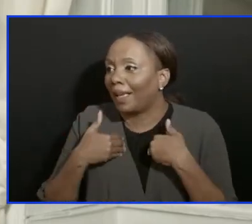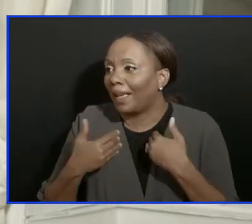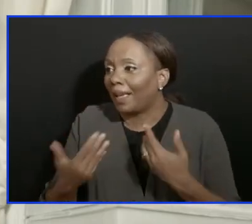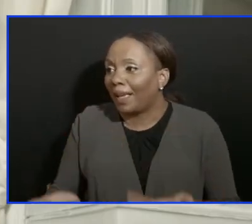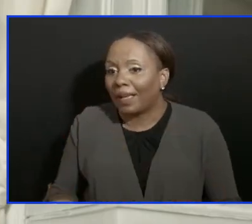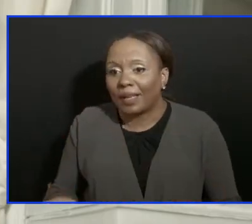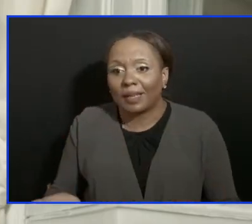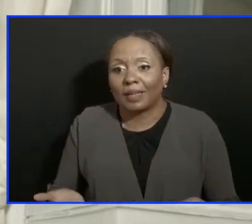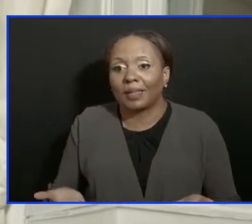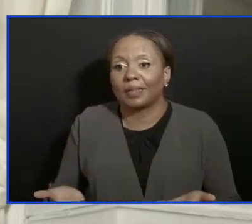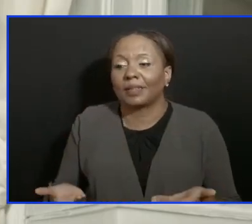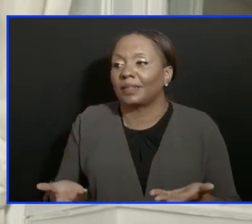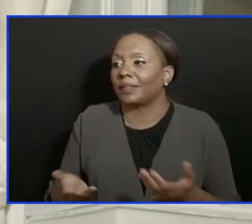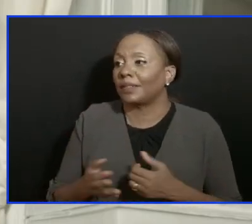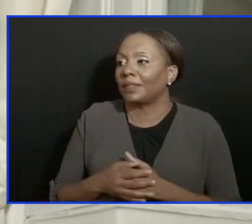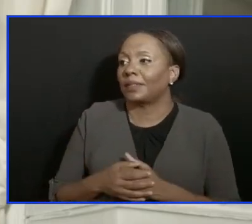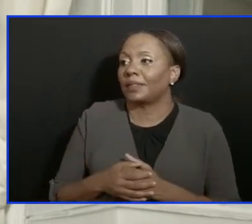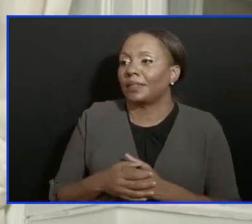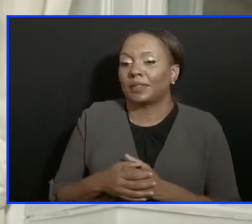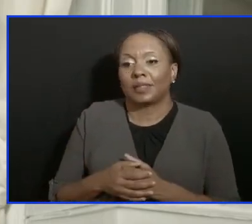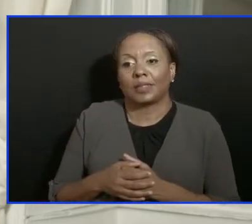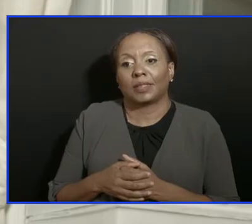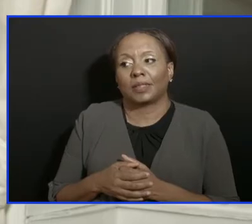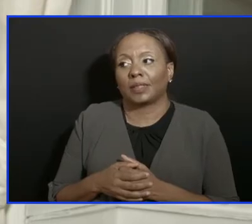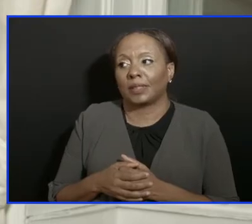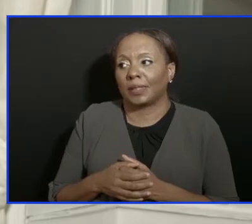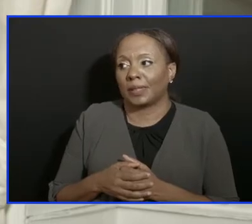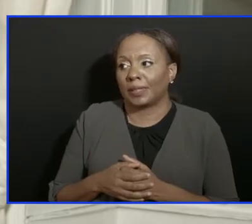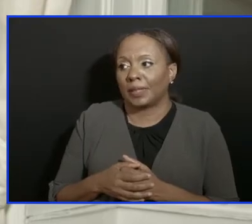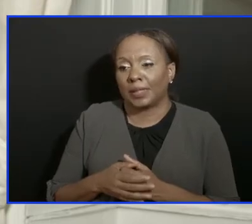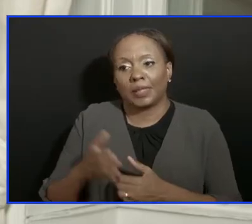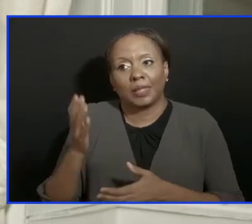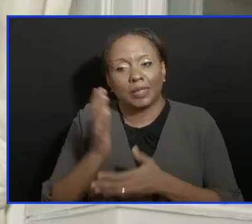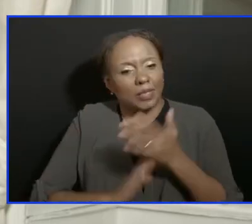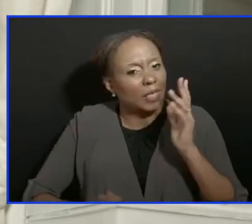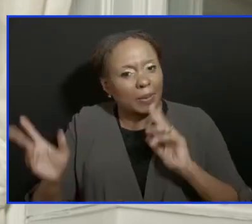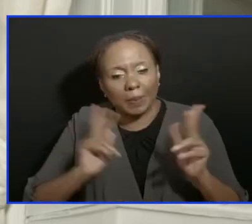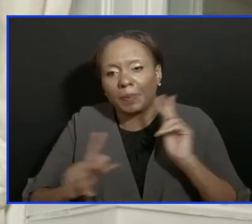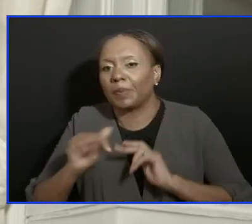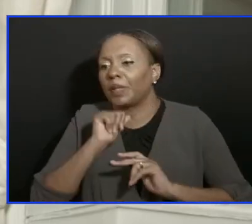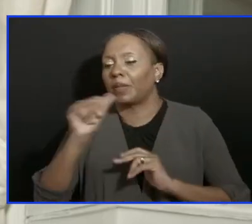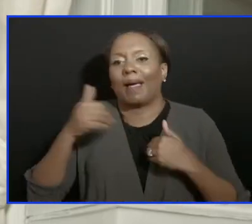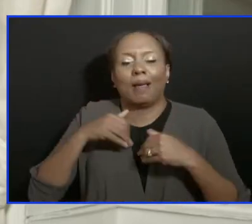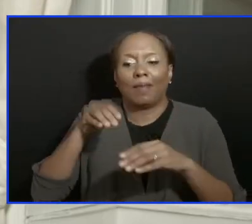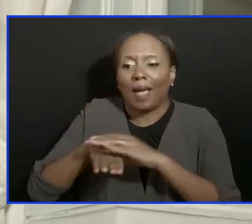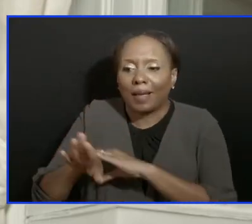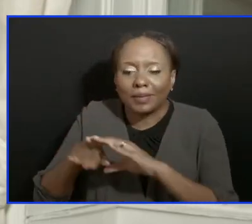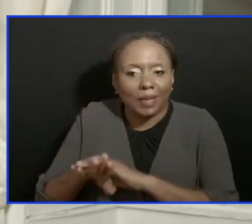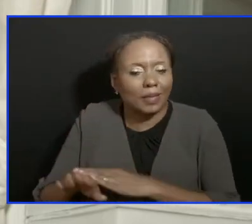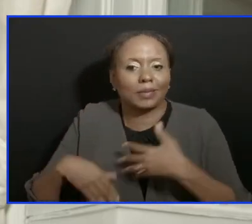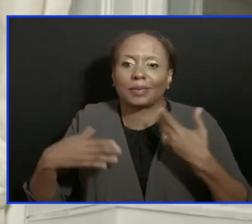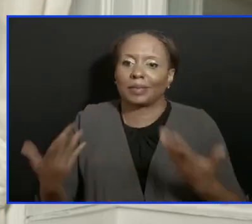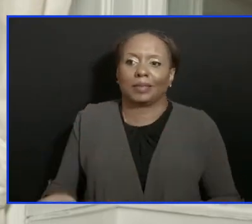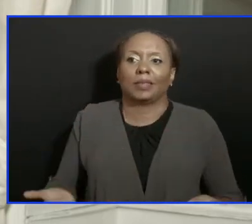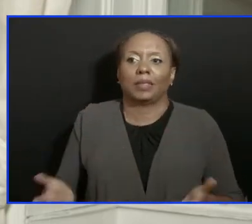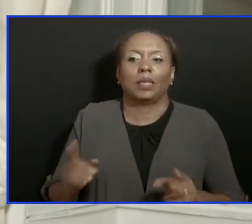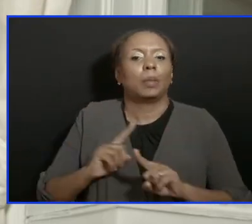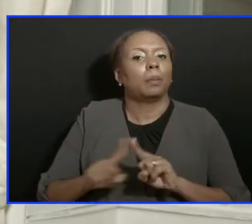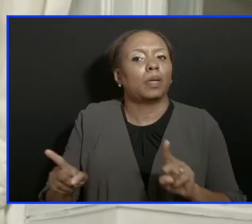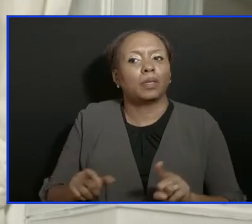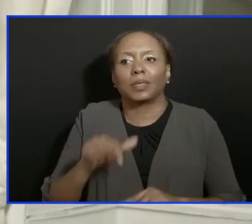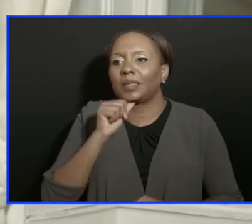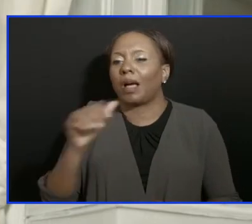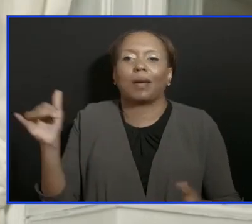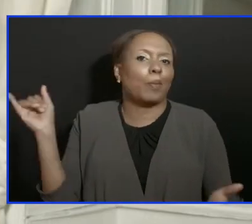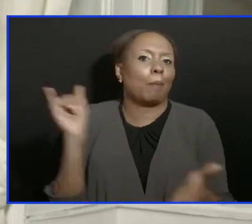getting these agents. Those who are not, often it's obviously going to be difficult. But it's not impossible because Barbados, as you